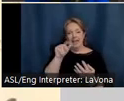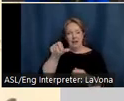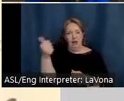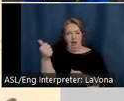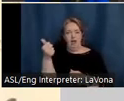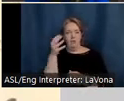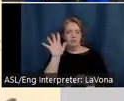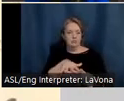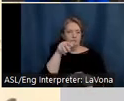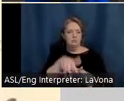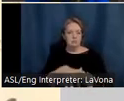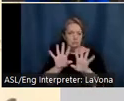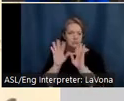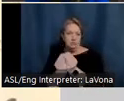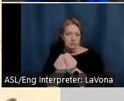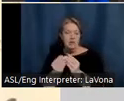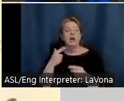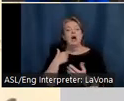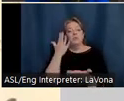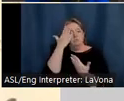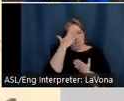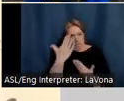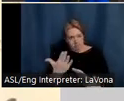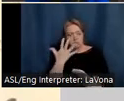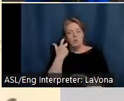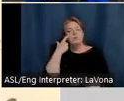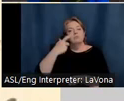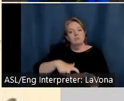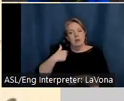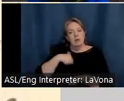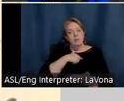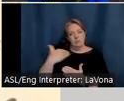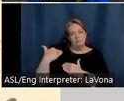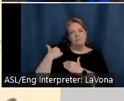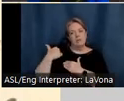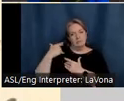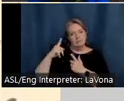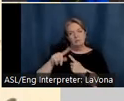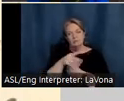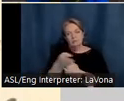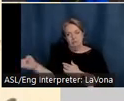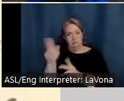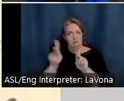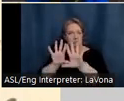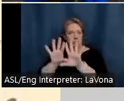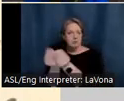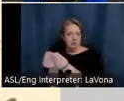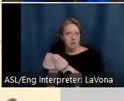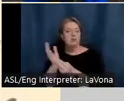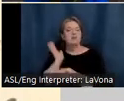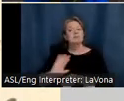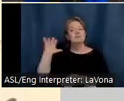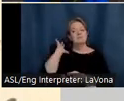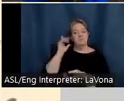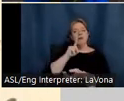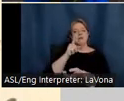honor with gratitude the land and recognize our responsibilities to those nations who were forcibly removed from